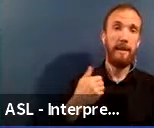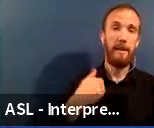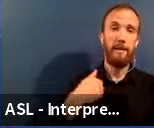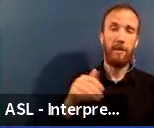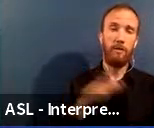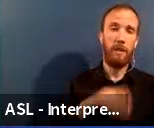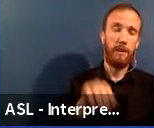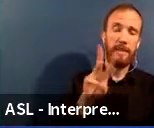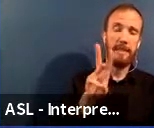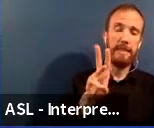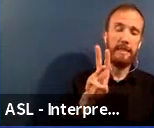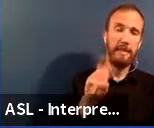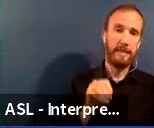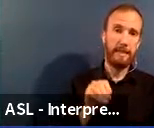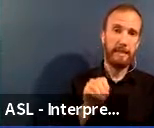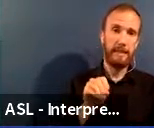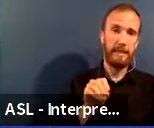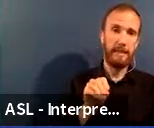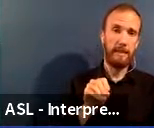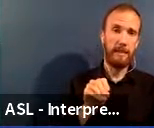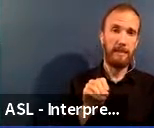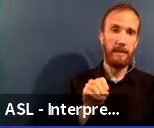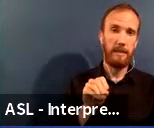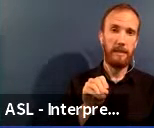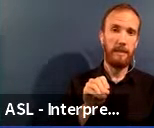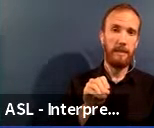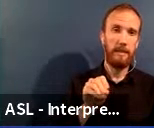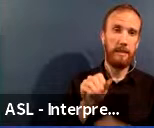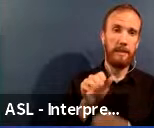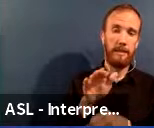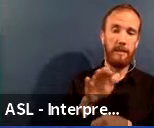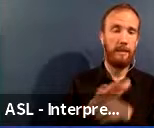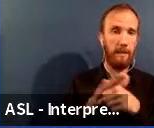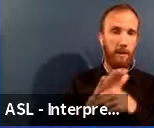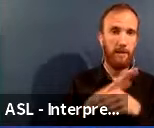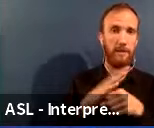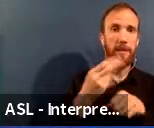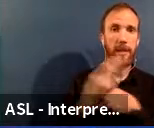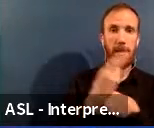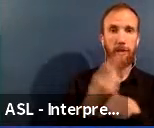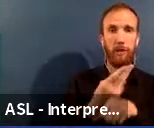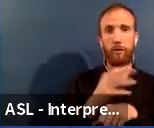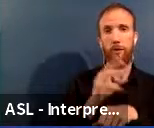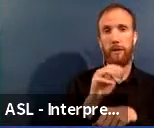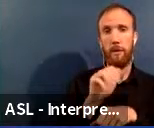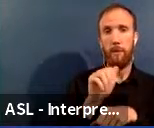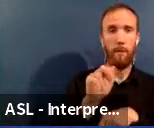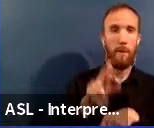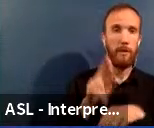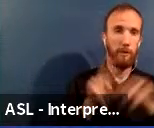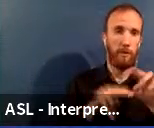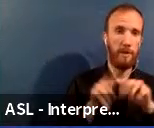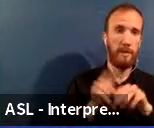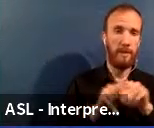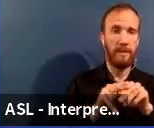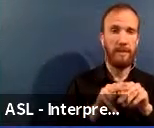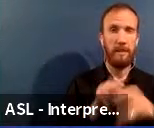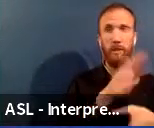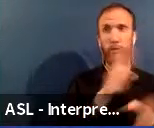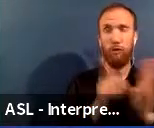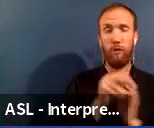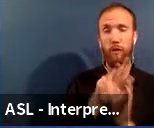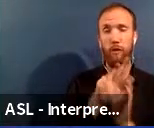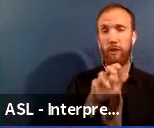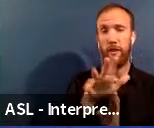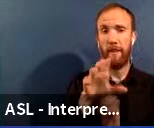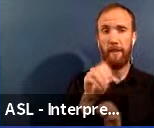campuses with modular buildings for approximately 350 classrooms. Over the years, modular